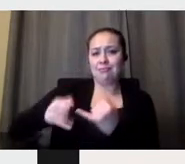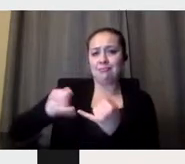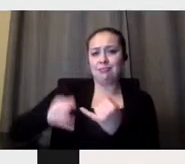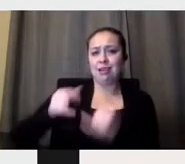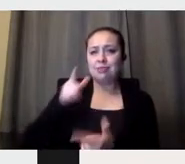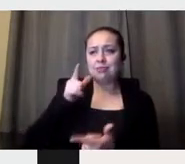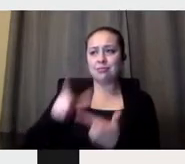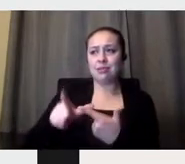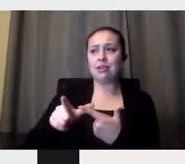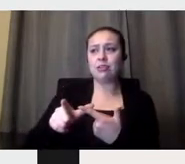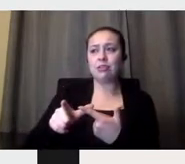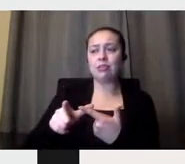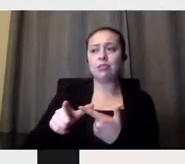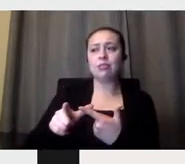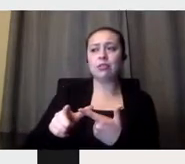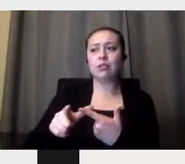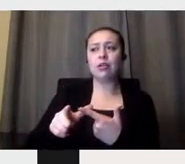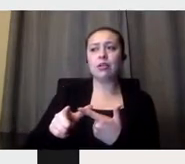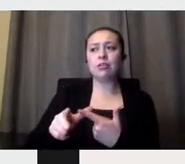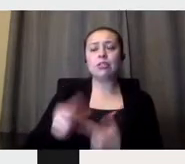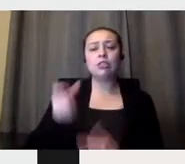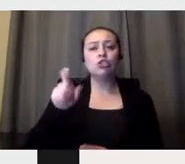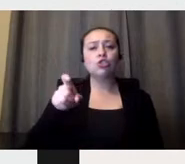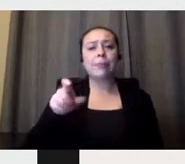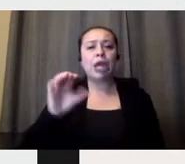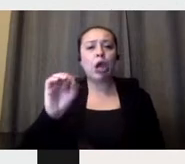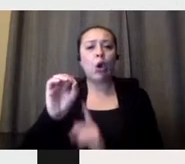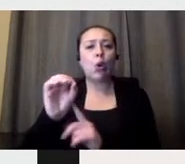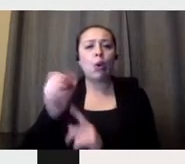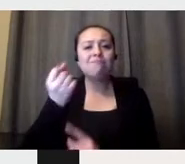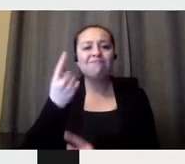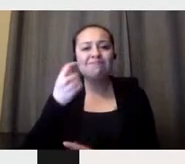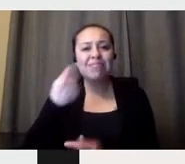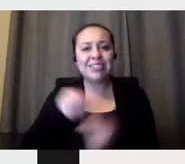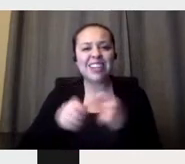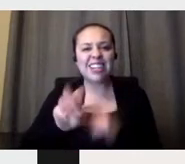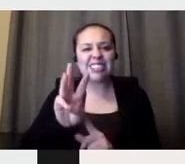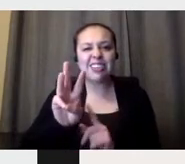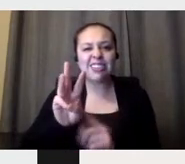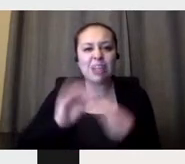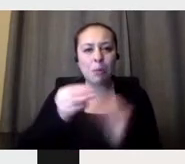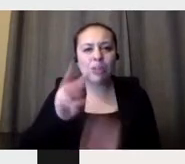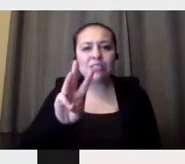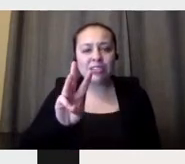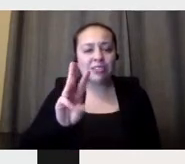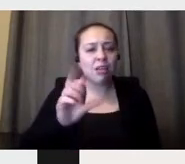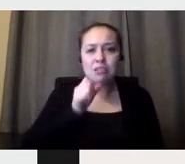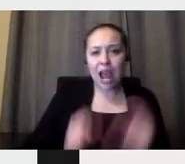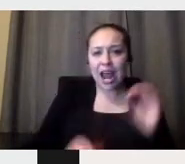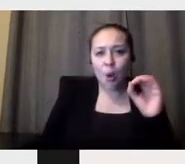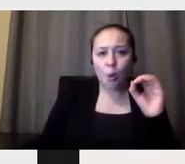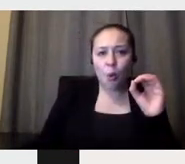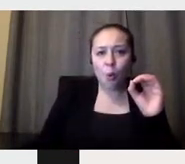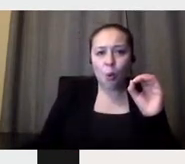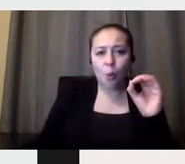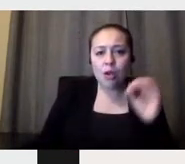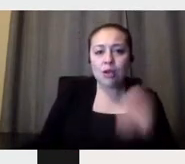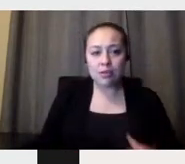actually should be an O, but it's a six. And when I look at this,